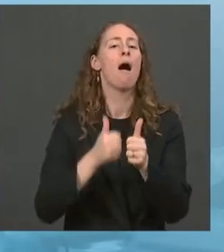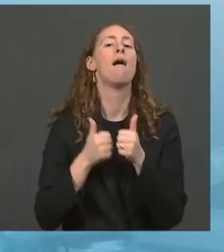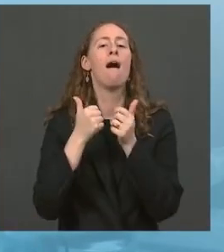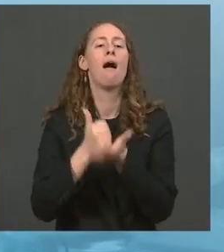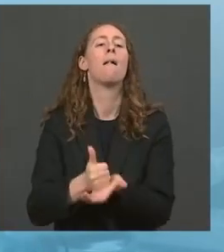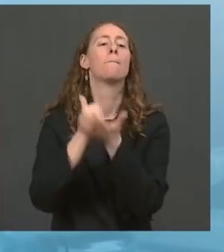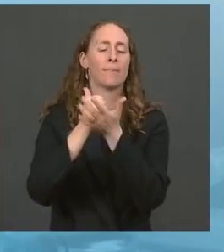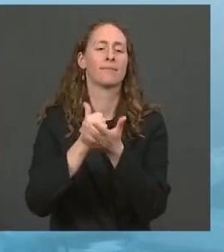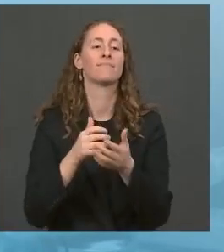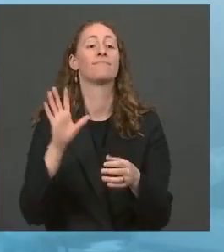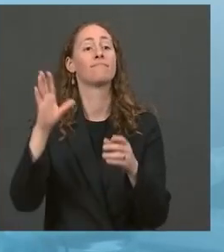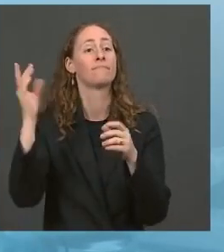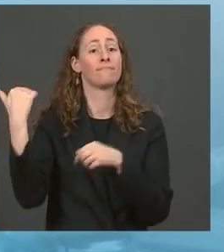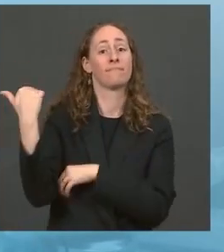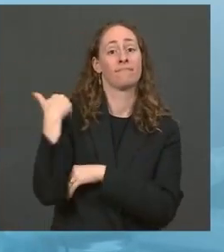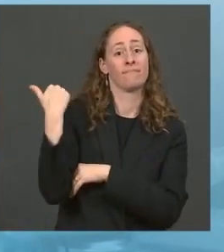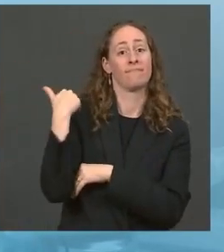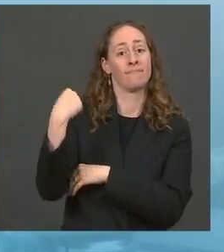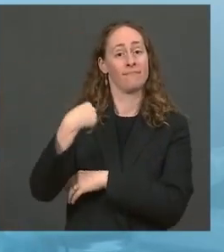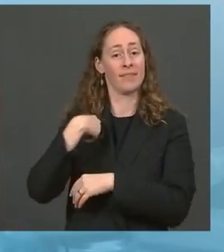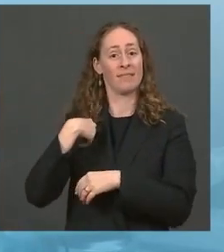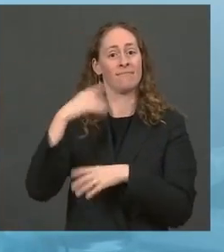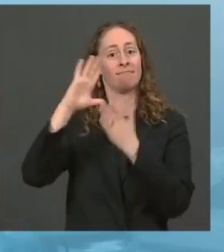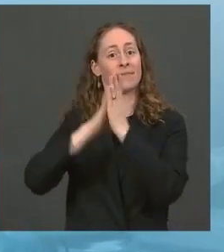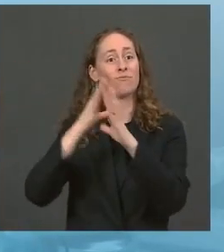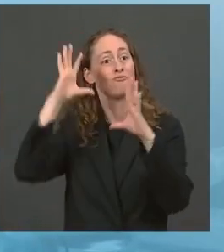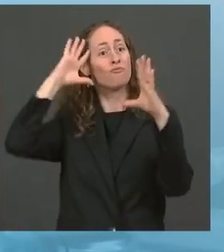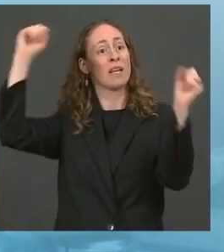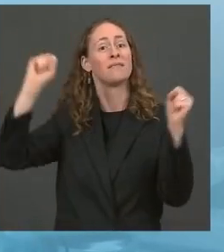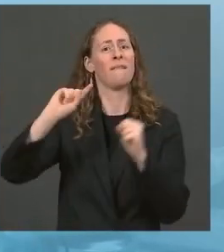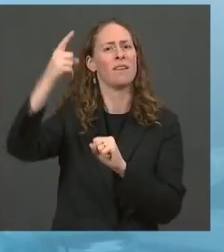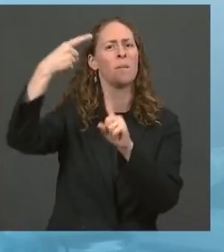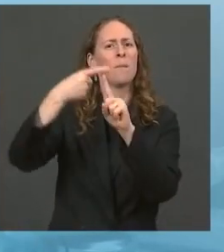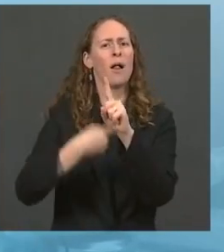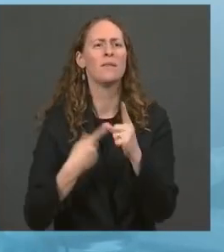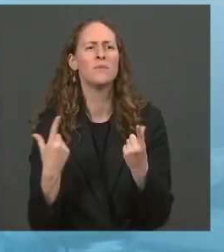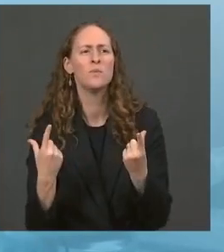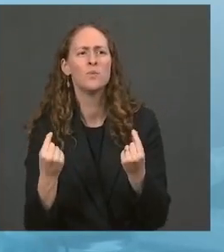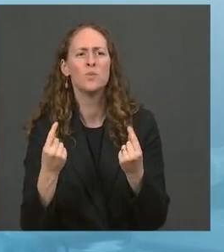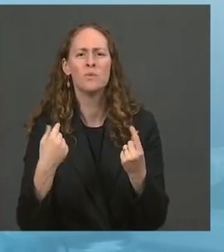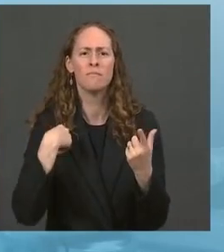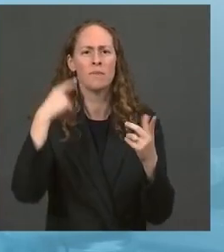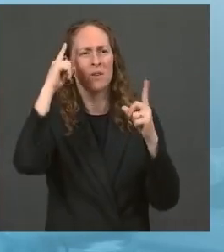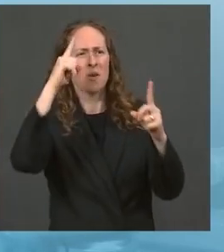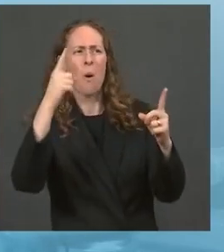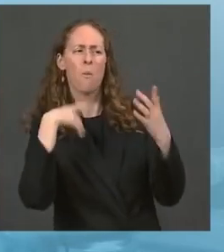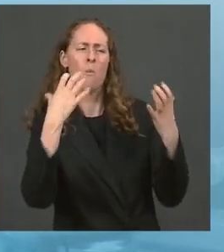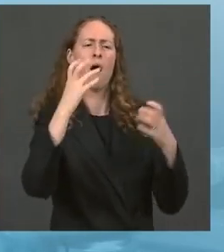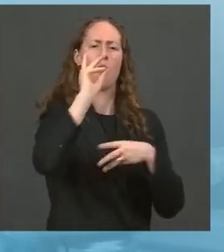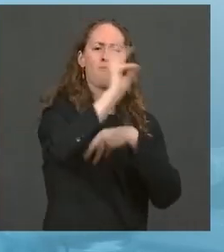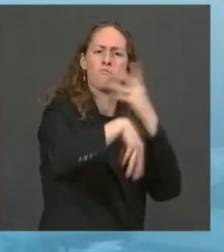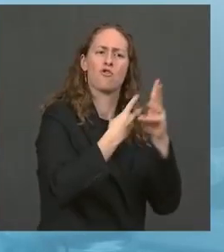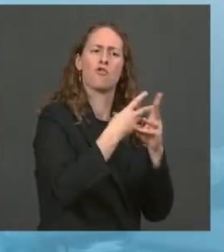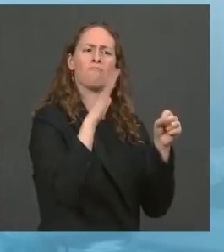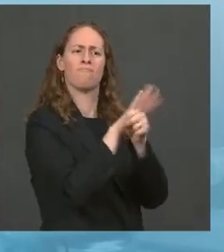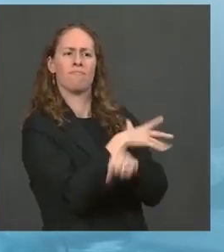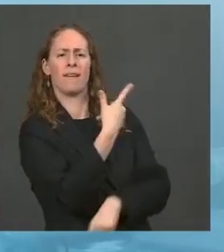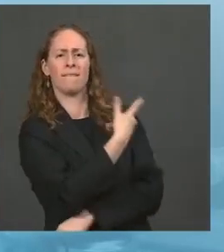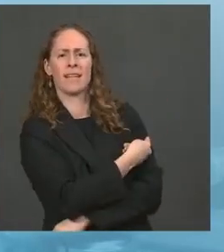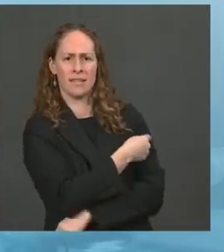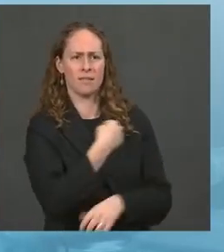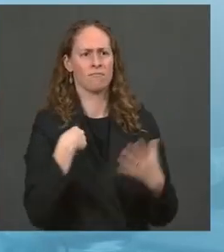to get Americans and the world vaccinated. As President of the United States, my first responsibility is to protect the American people.